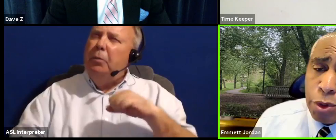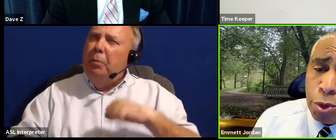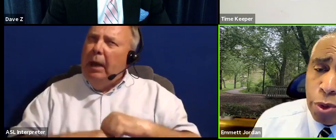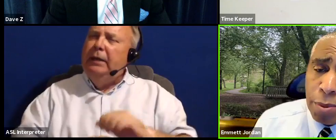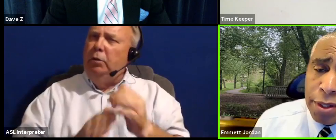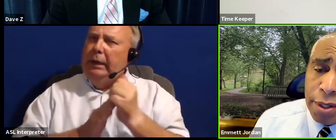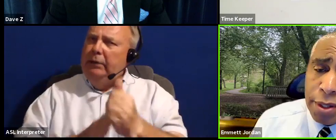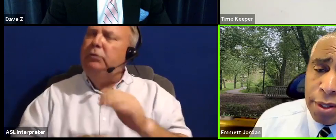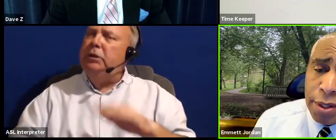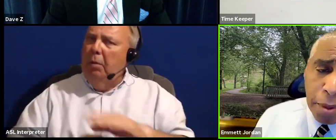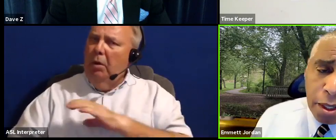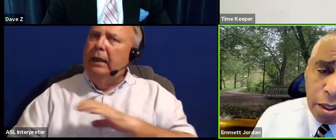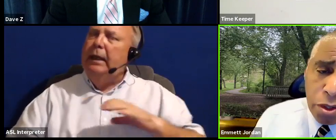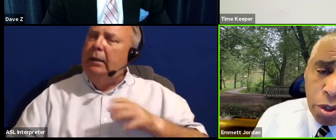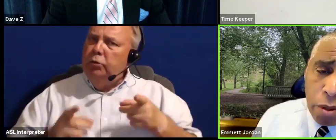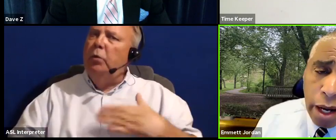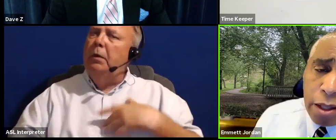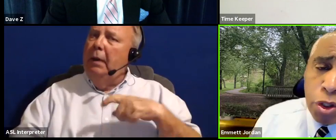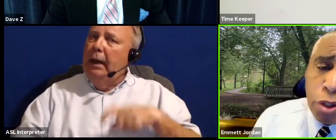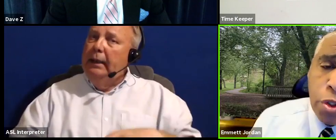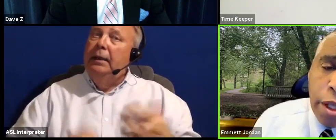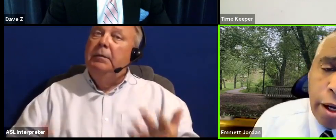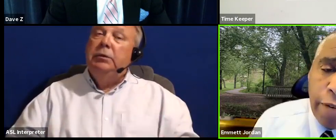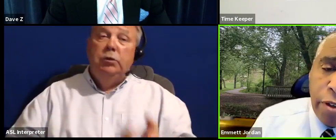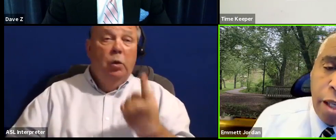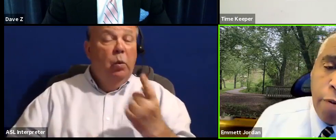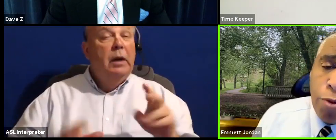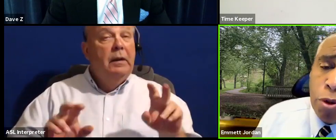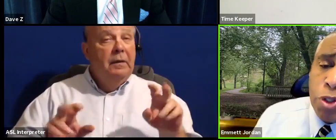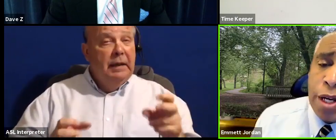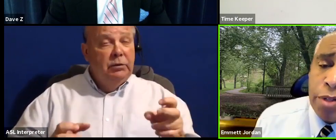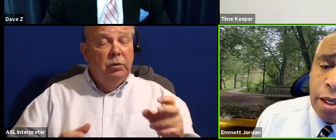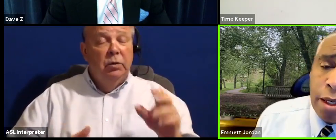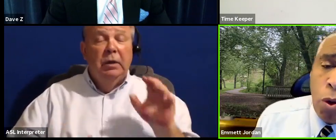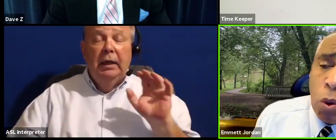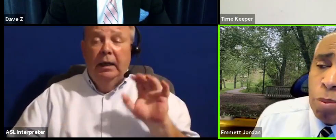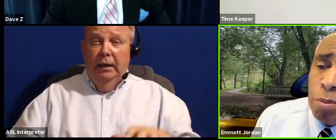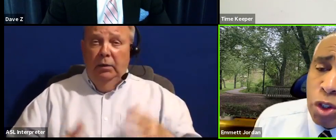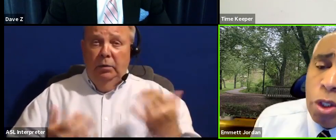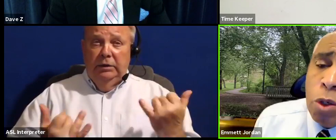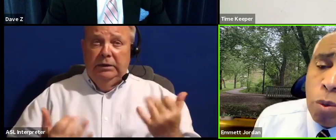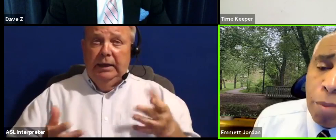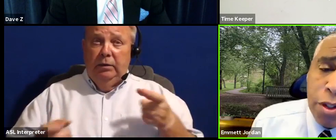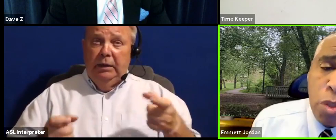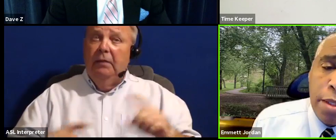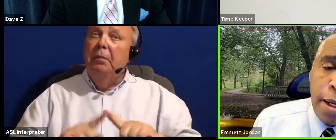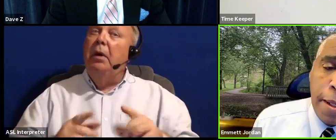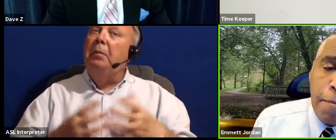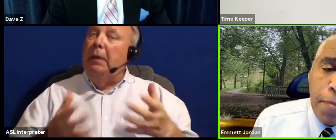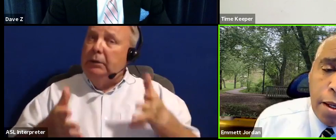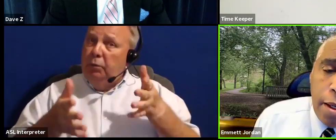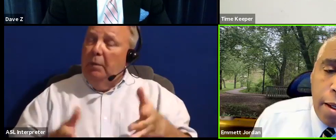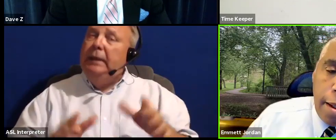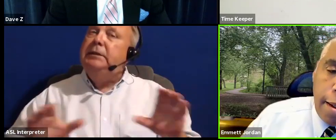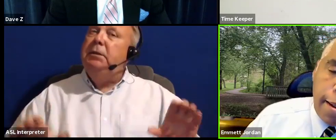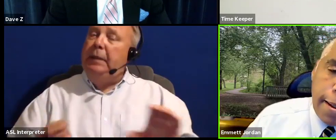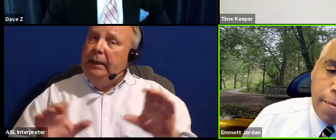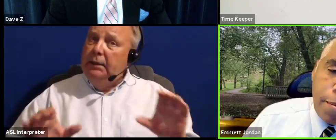on council during my time. So a lot of the issues that I've advocated for just now taking hold, but much remains to be done.